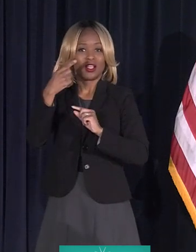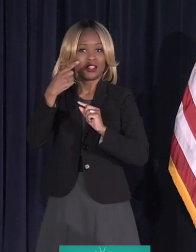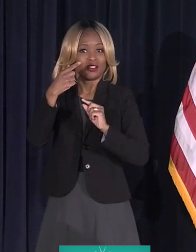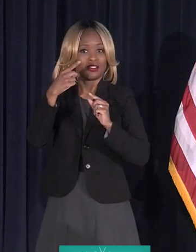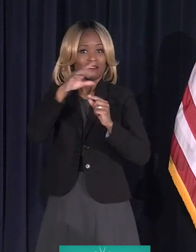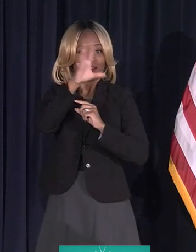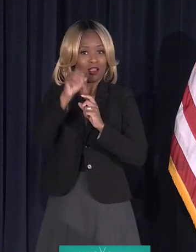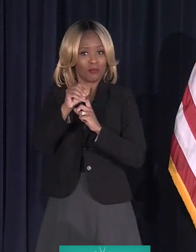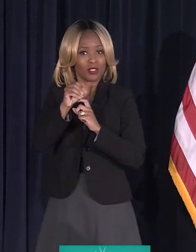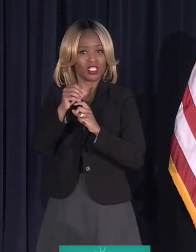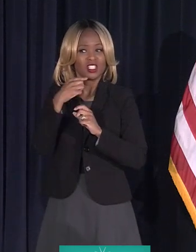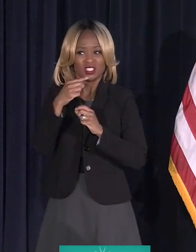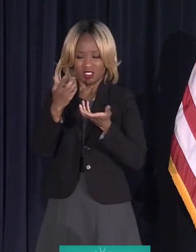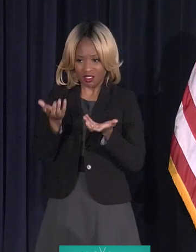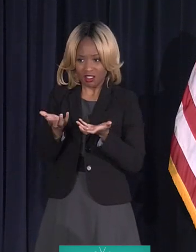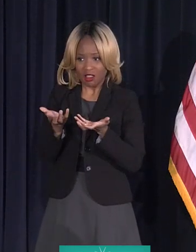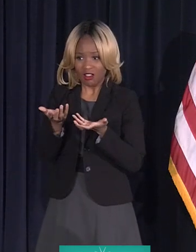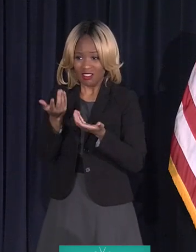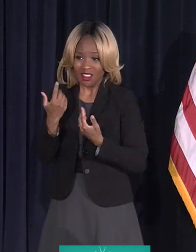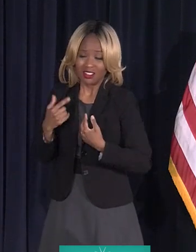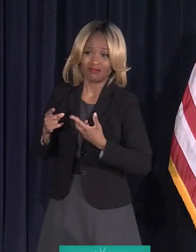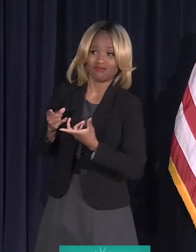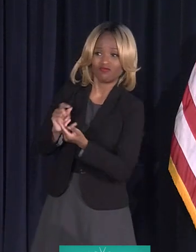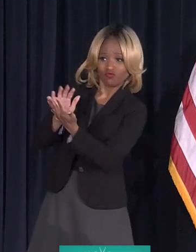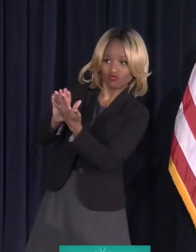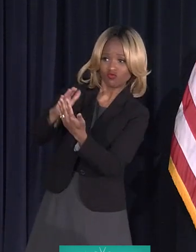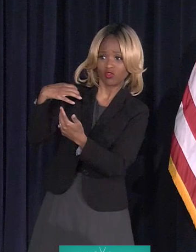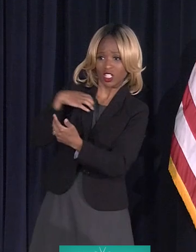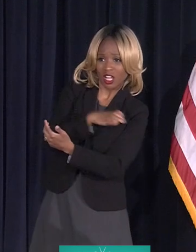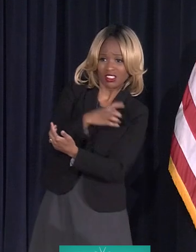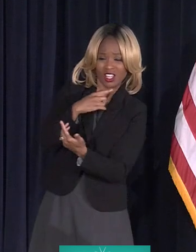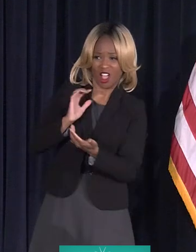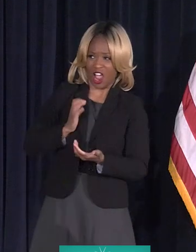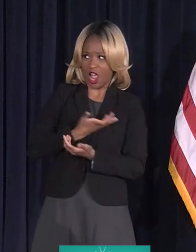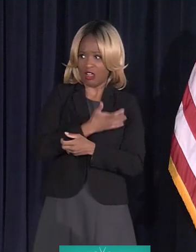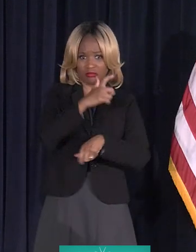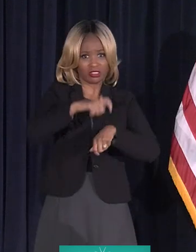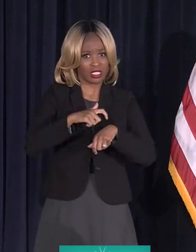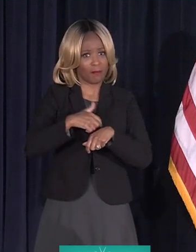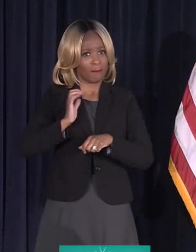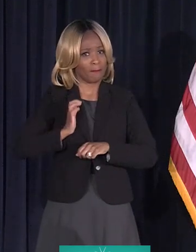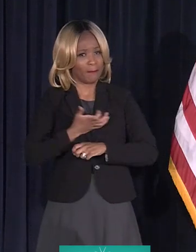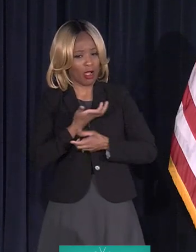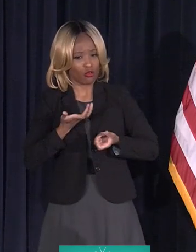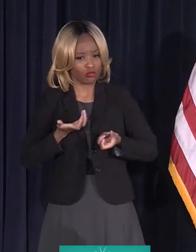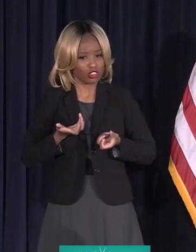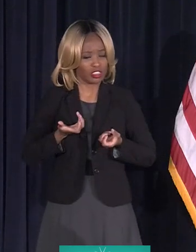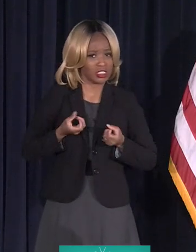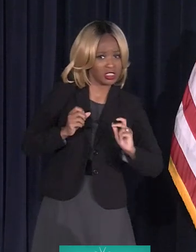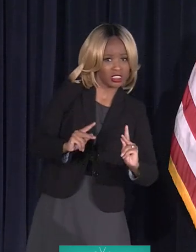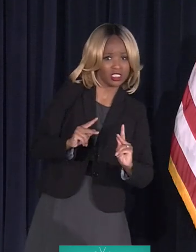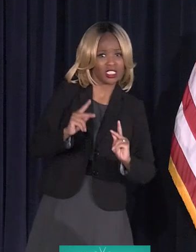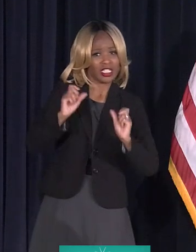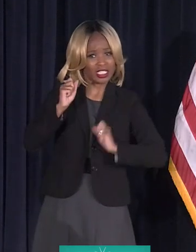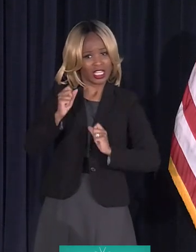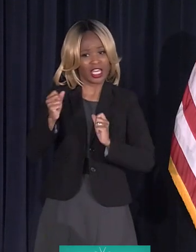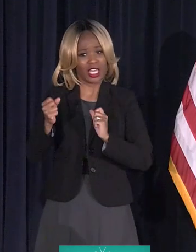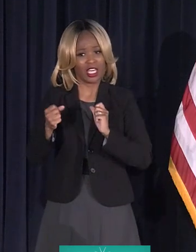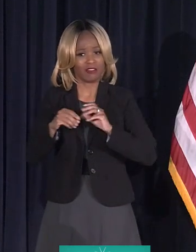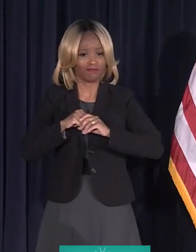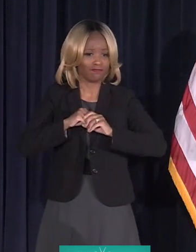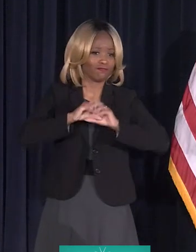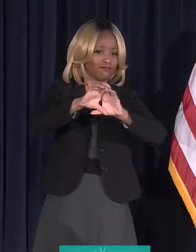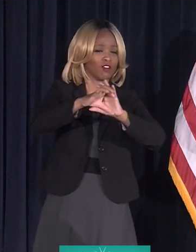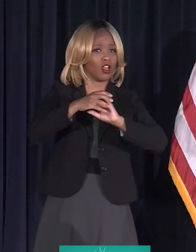said loud and clear to council. This is our turn. This is our chance where we can build wealth in this city and